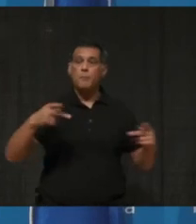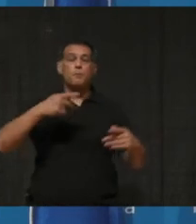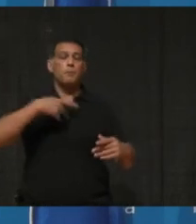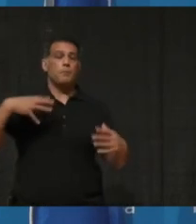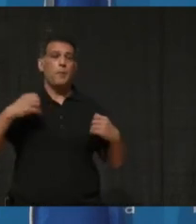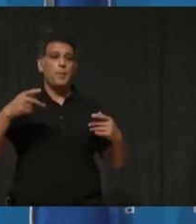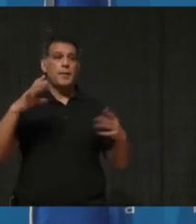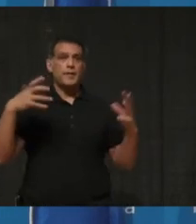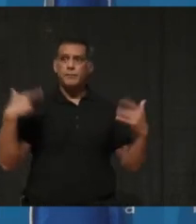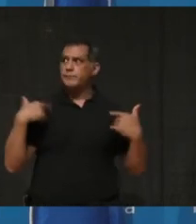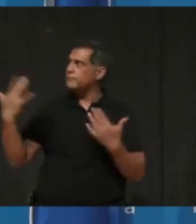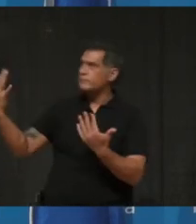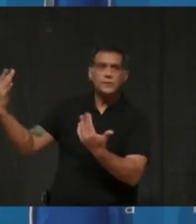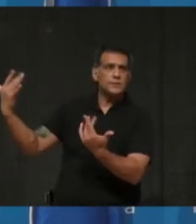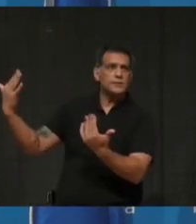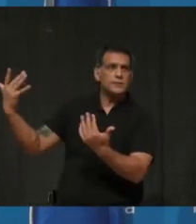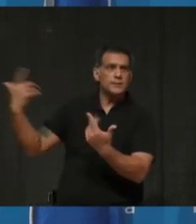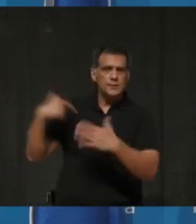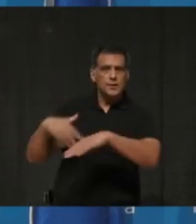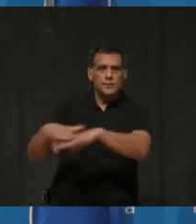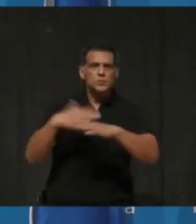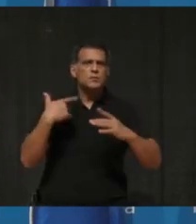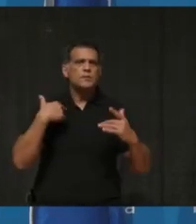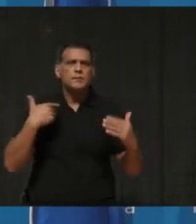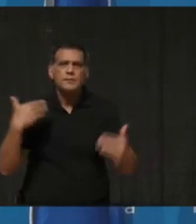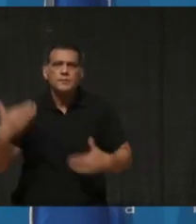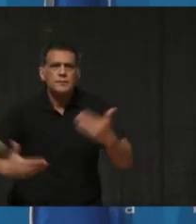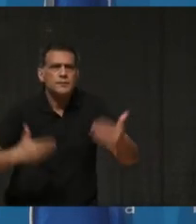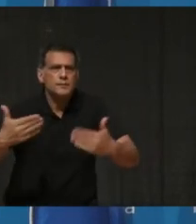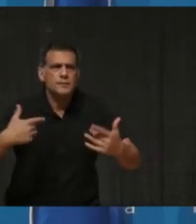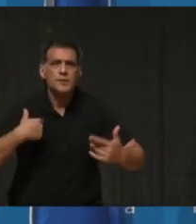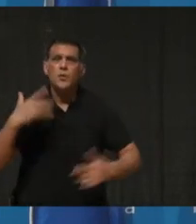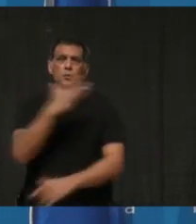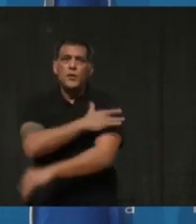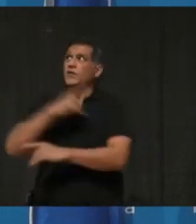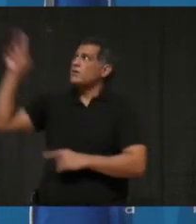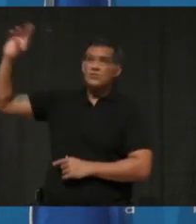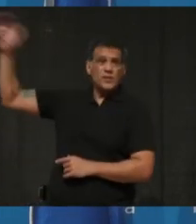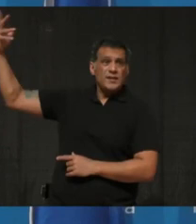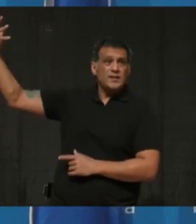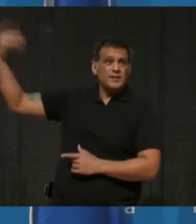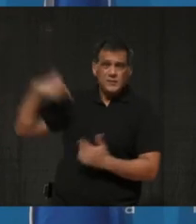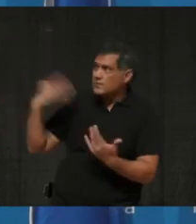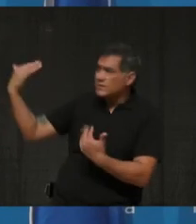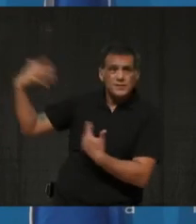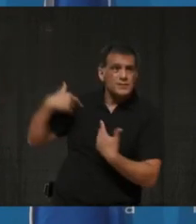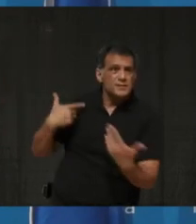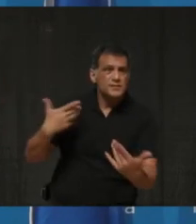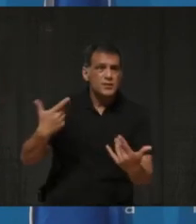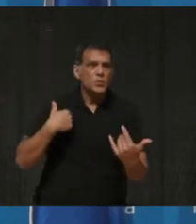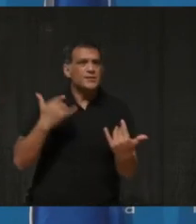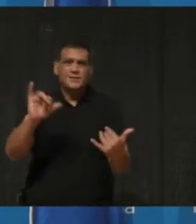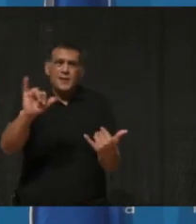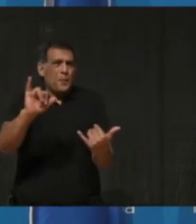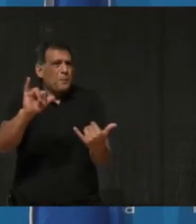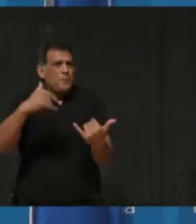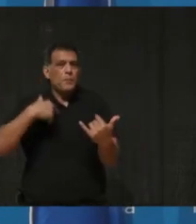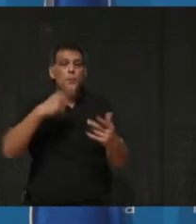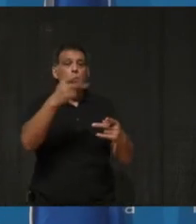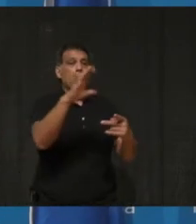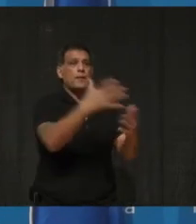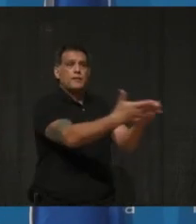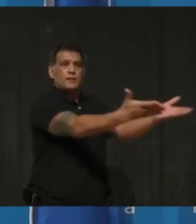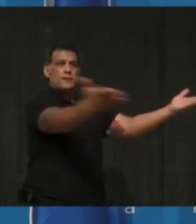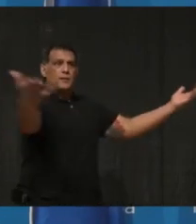So we have the general public. Before I bring up